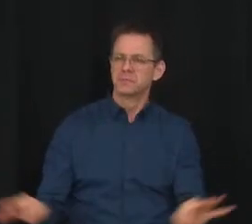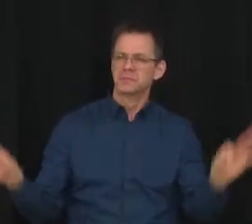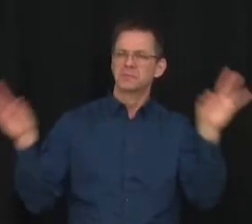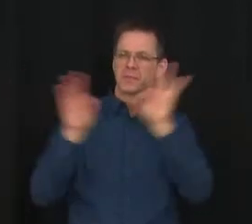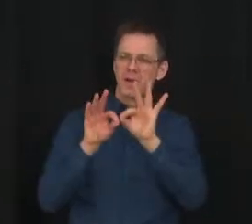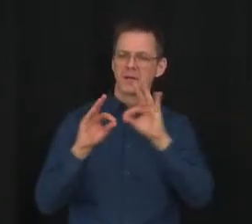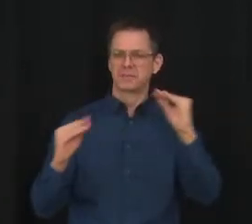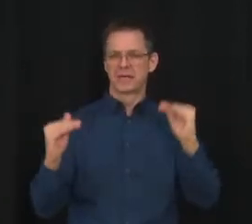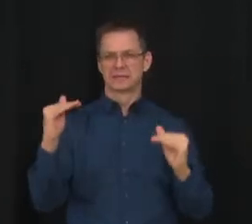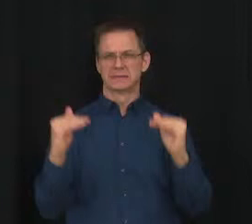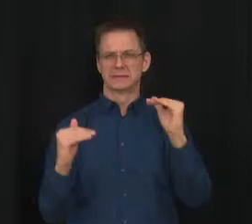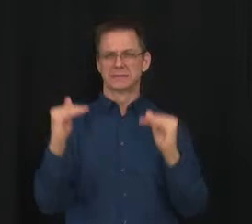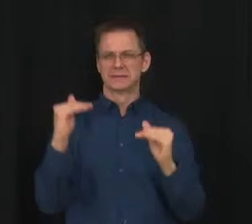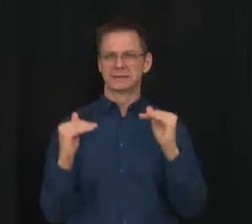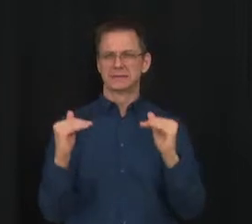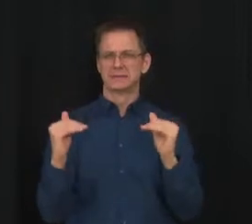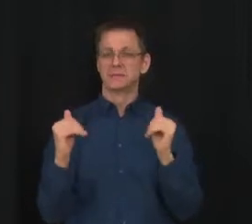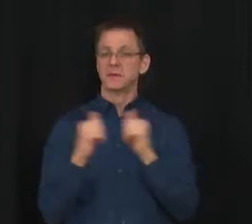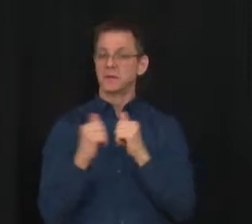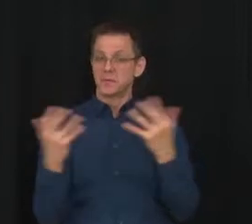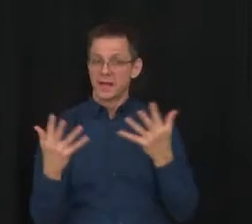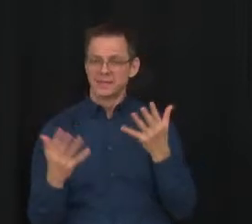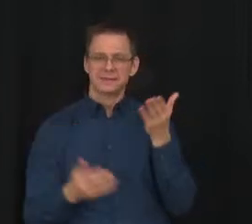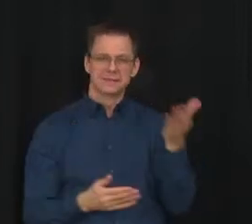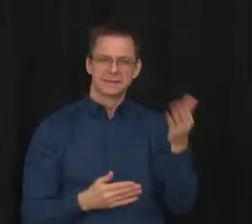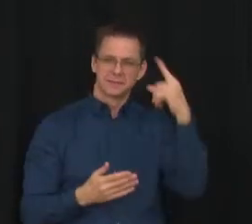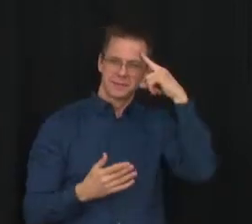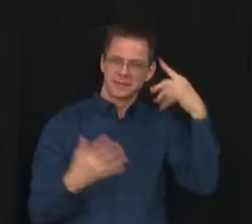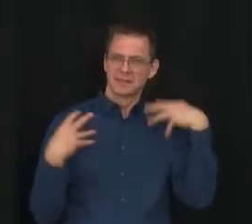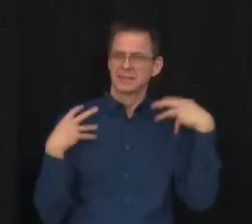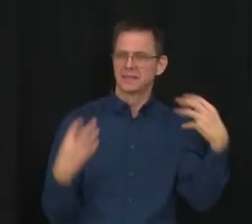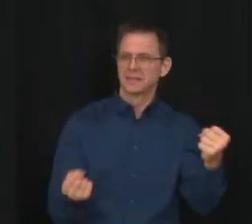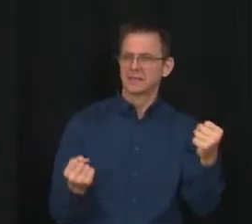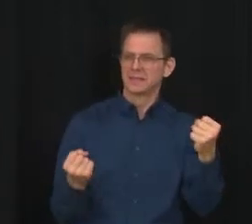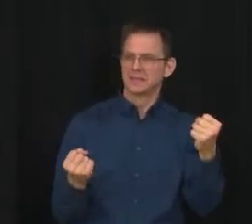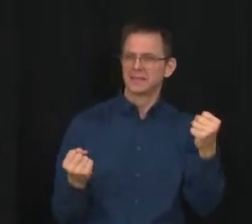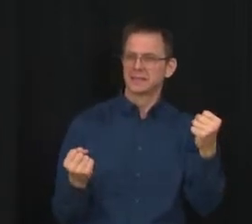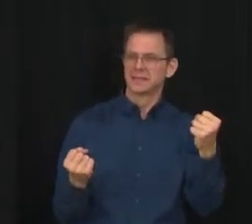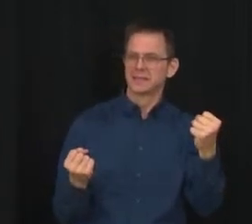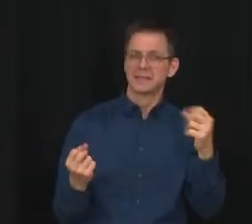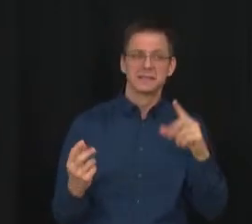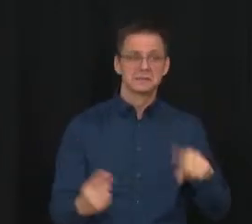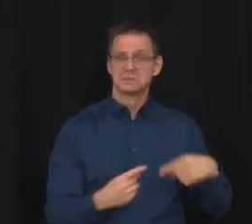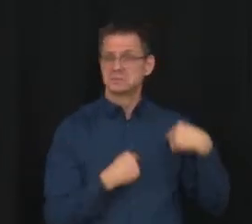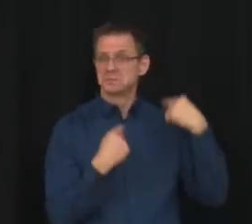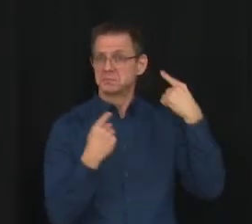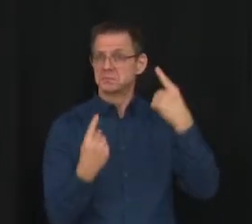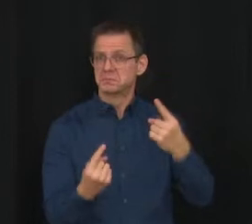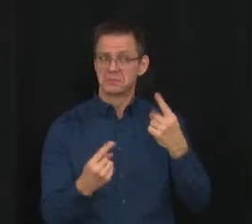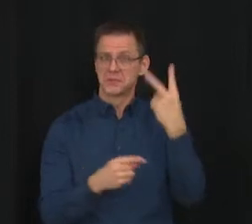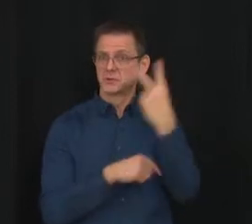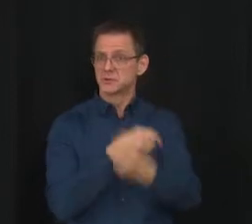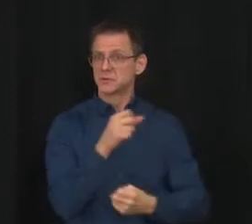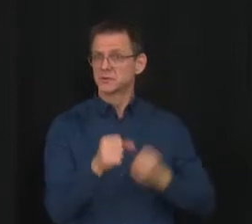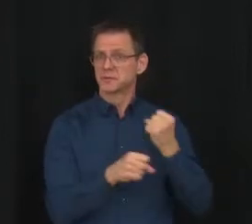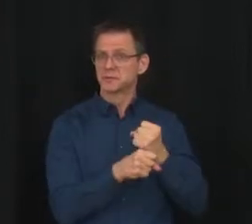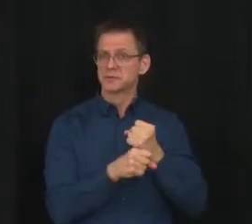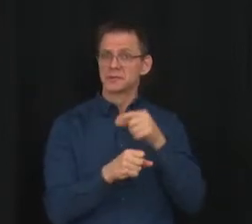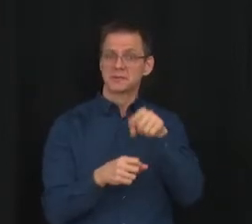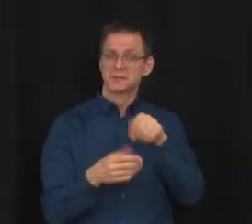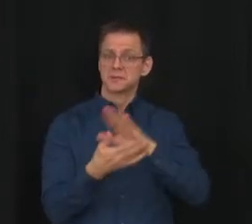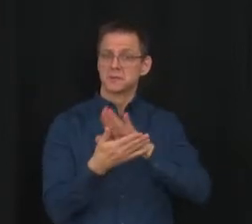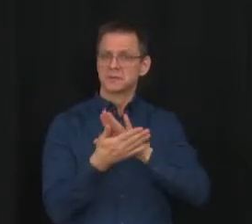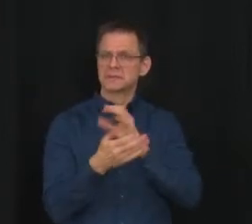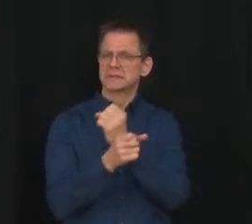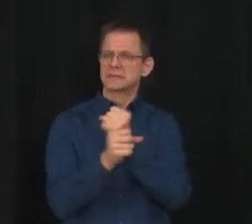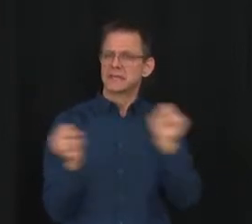that our schools were safe before the pandemic. They were safe the last two years during the pandemic with all of the measures that we put in place. And with